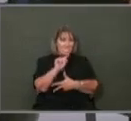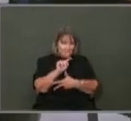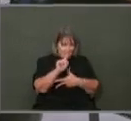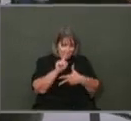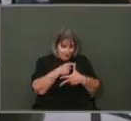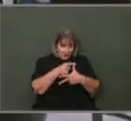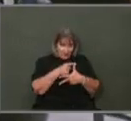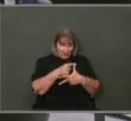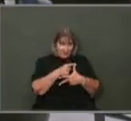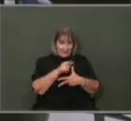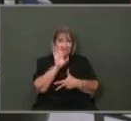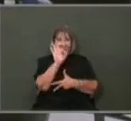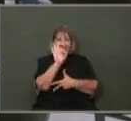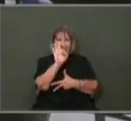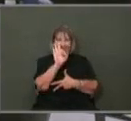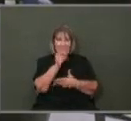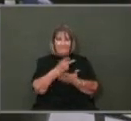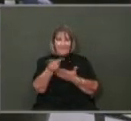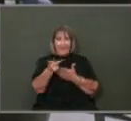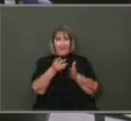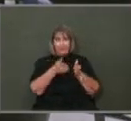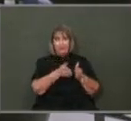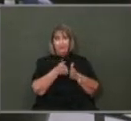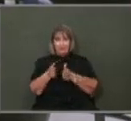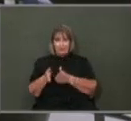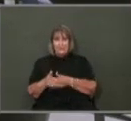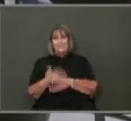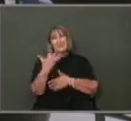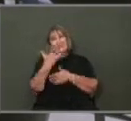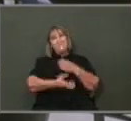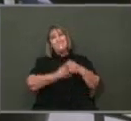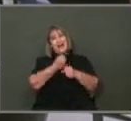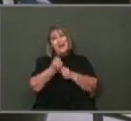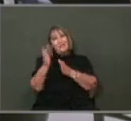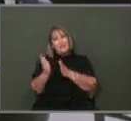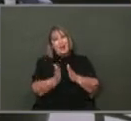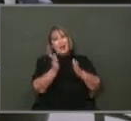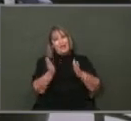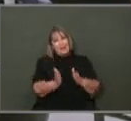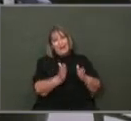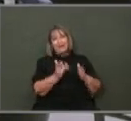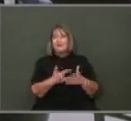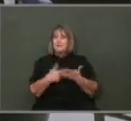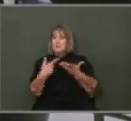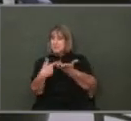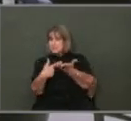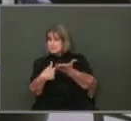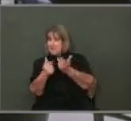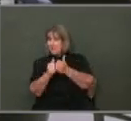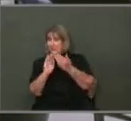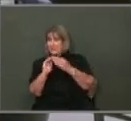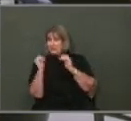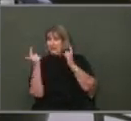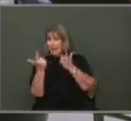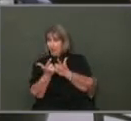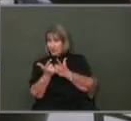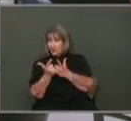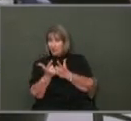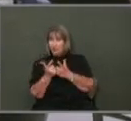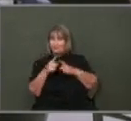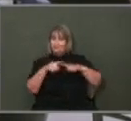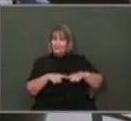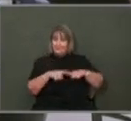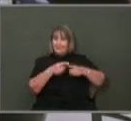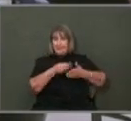years program and we work with the council's office. Make sure they know what we are planning to do. Based on budget,